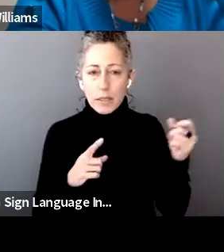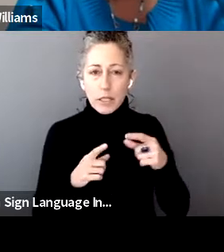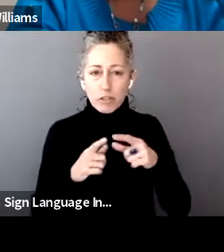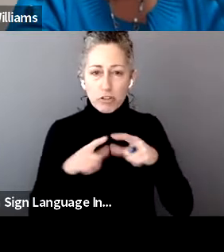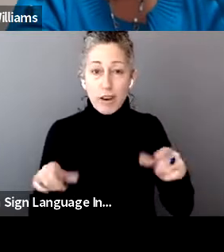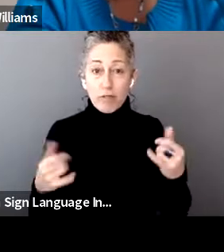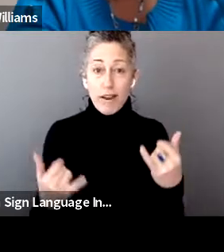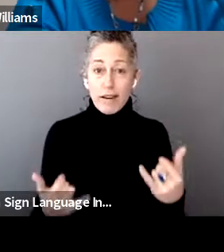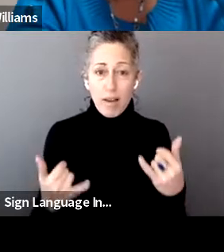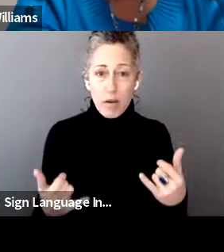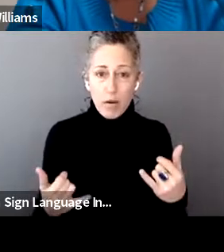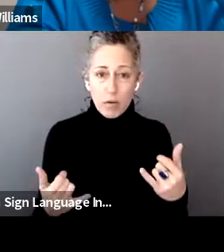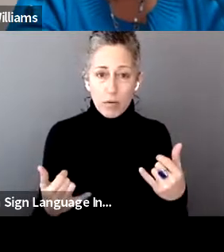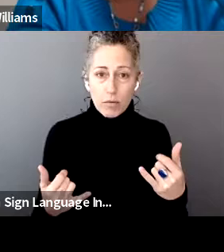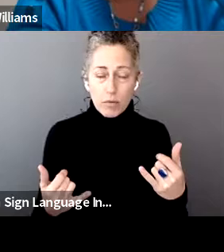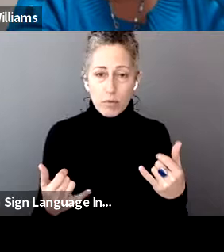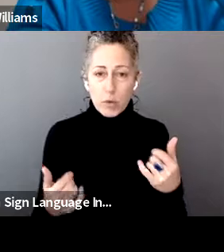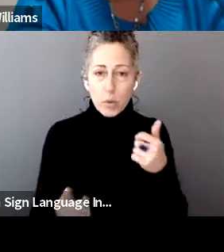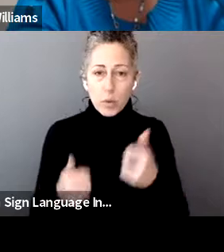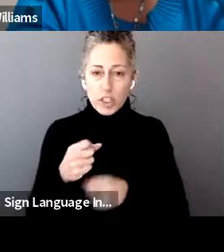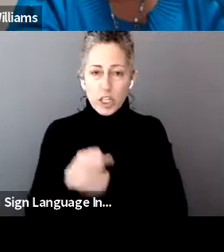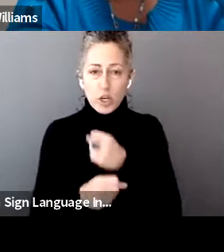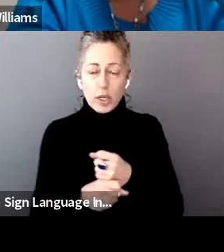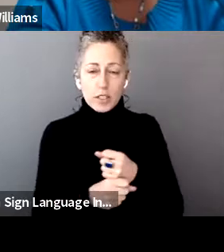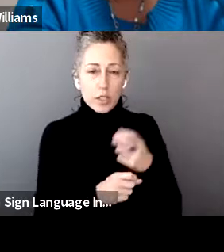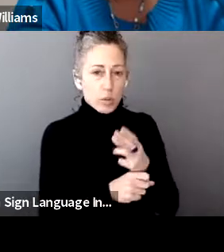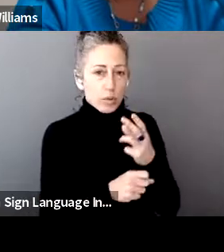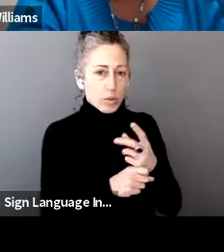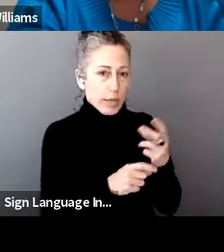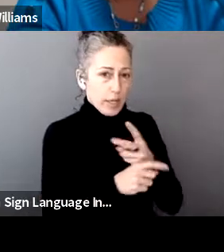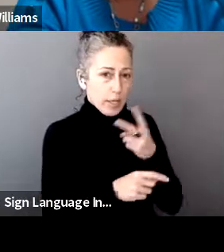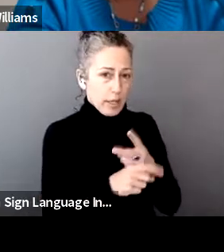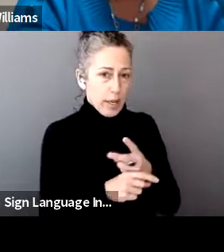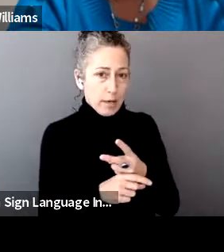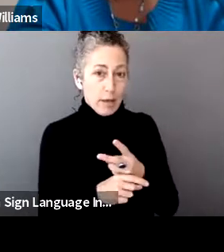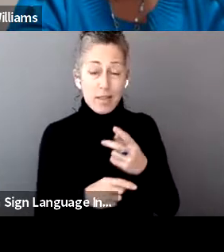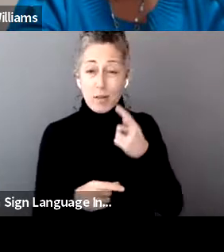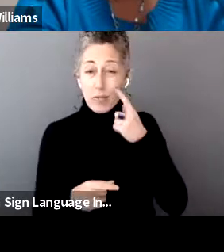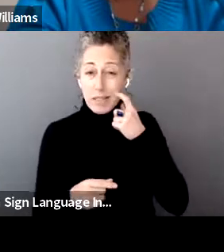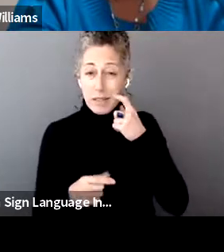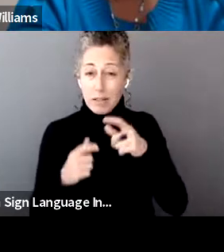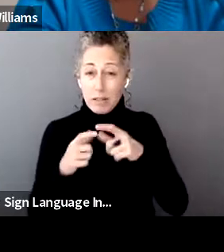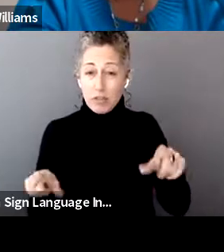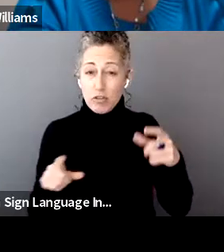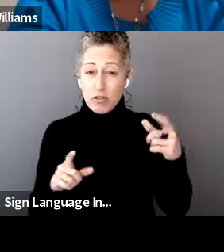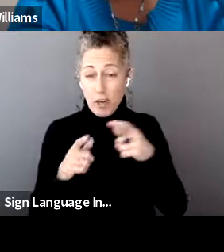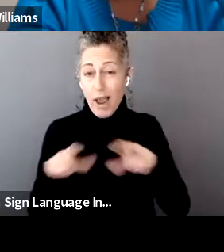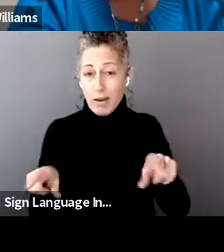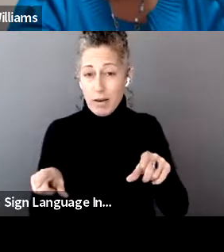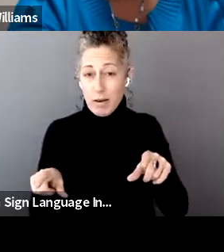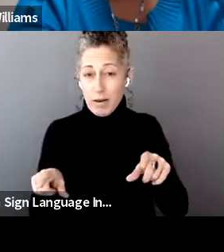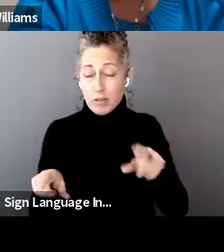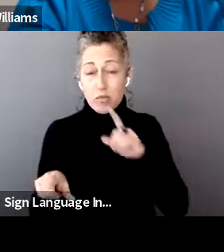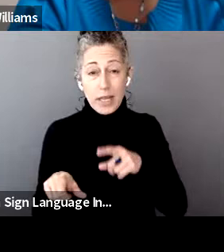be used to calculate what year is going to be used to calculate that. And my understanding from what I've read is that it's going to be based on whatever's been filed.